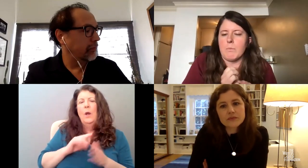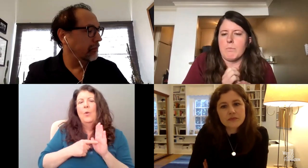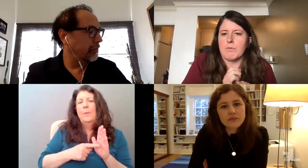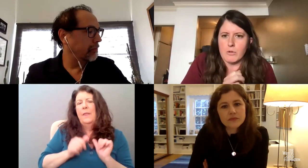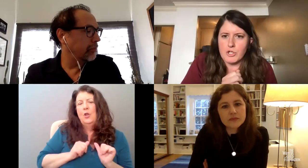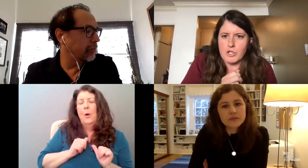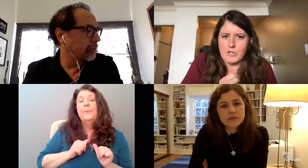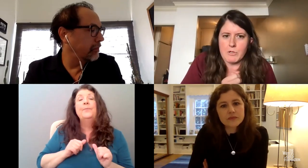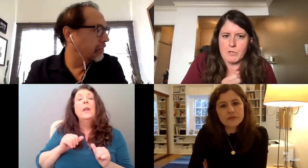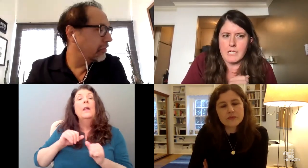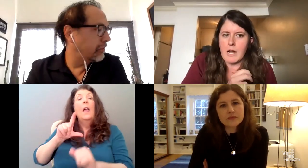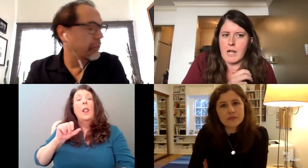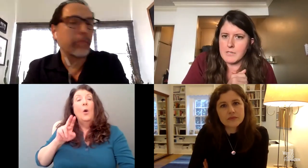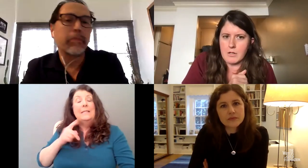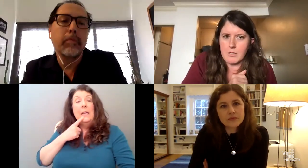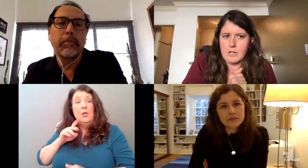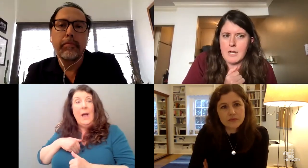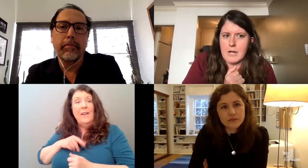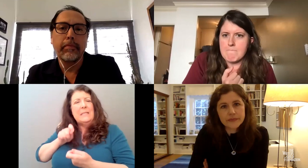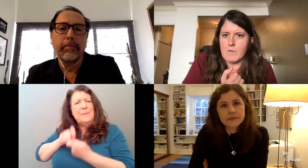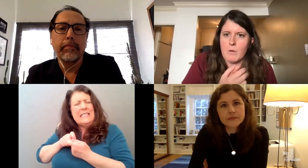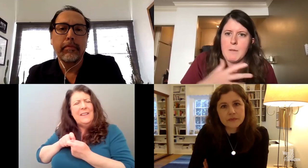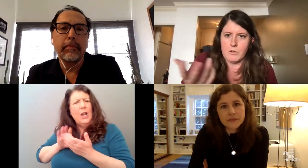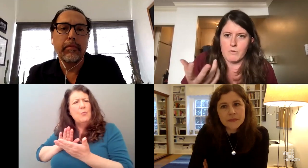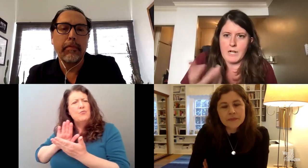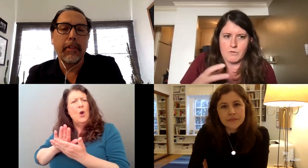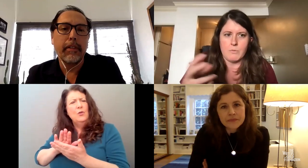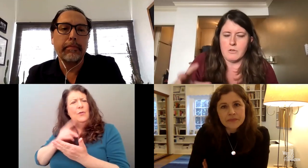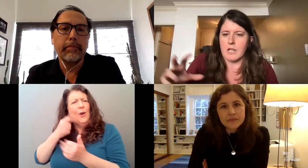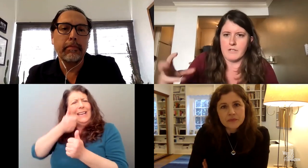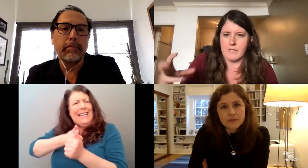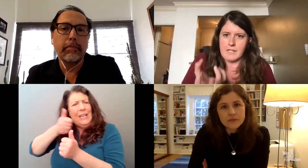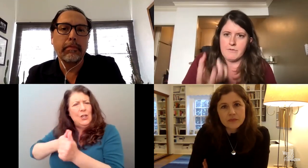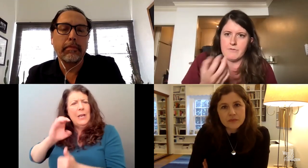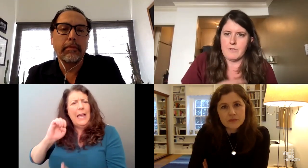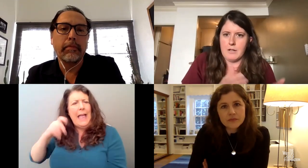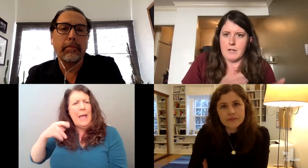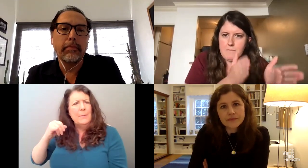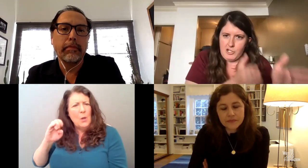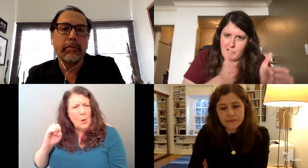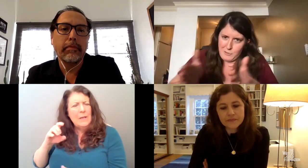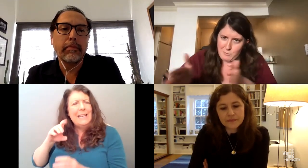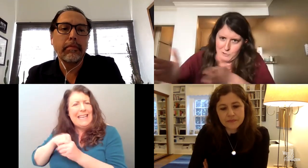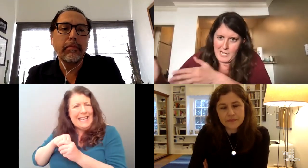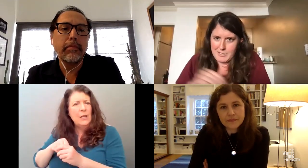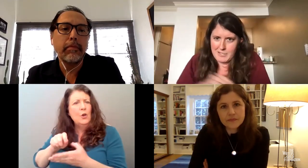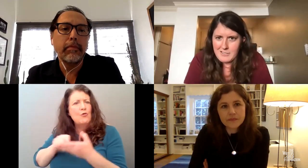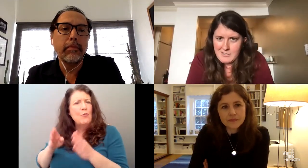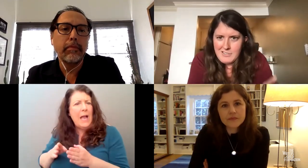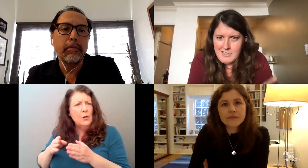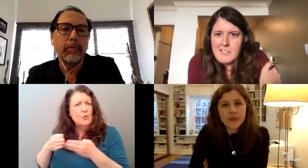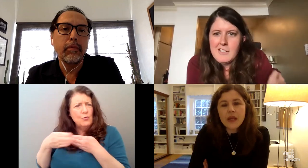kind of a way that you approach each particular episode? Um, you know, maybe with your writer's room, how you kind of conceive, um, each individual